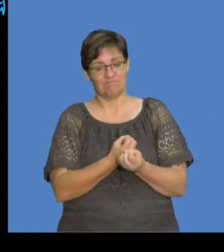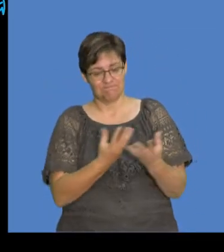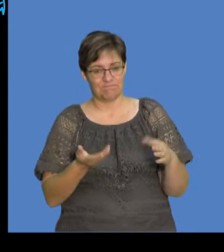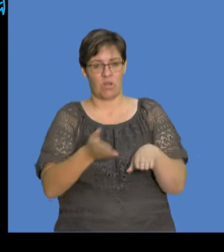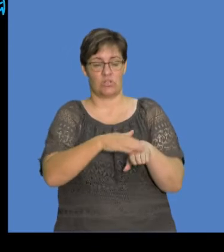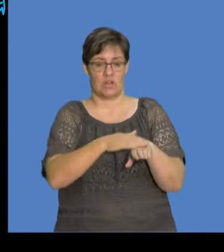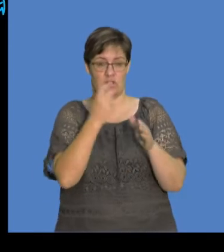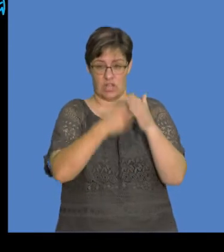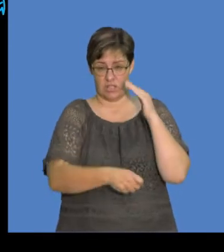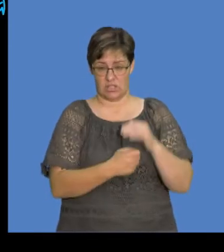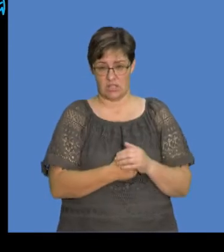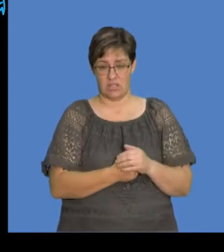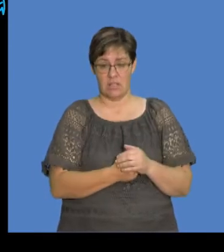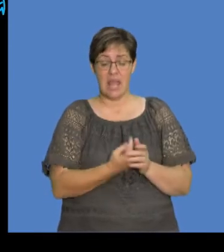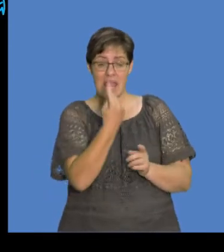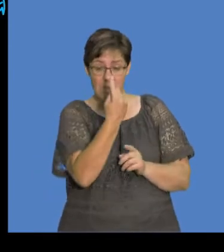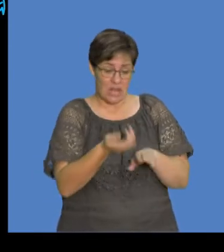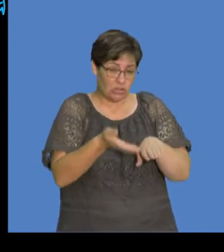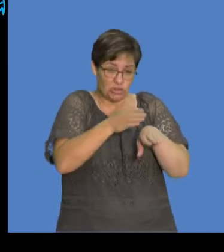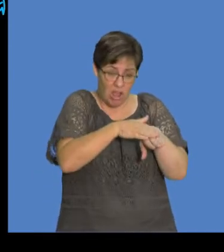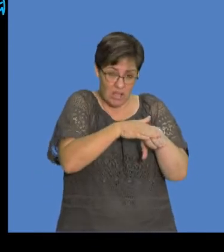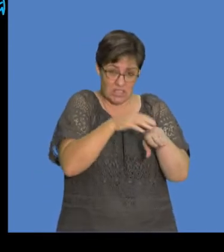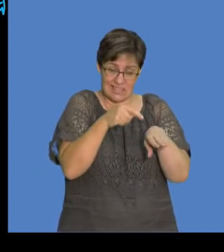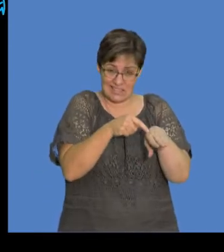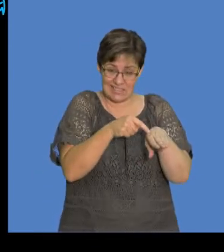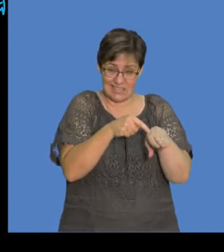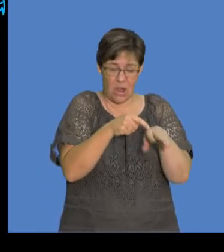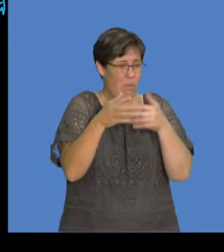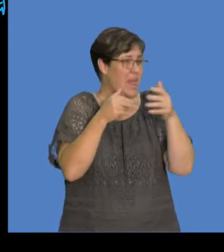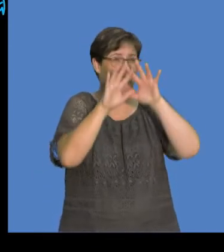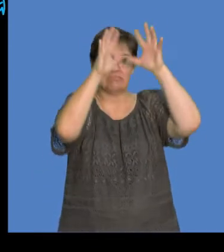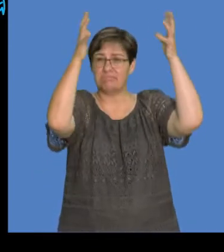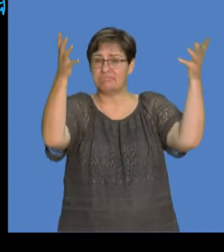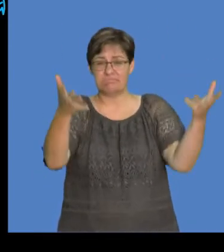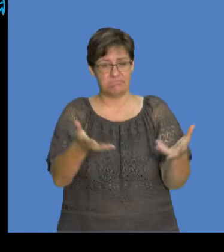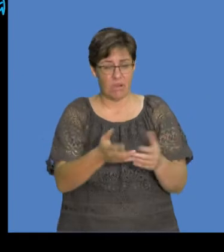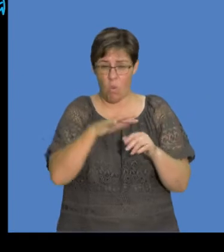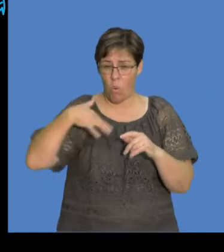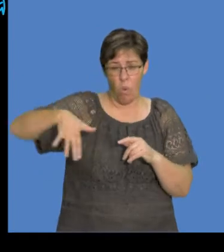quantization of charge. It says every charge, okay, in the universe,